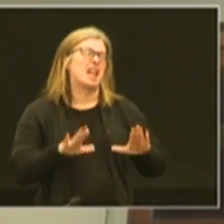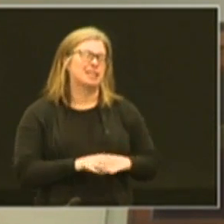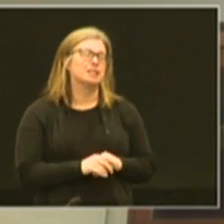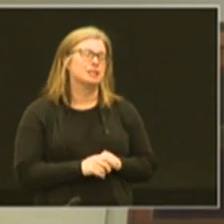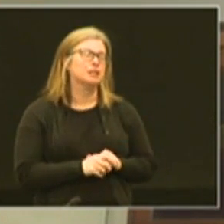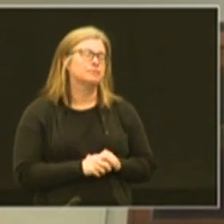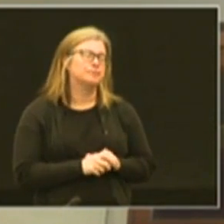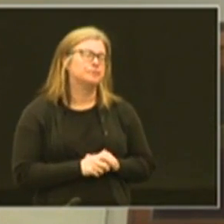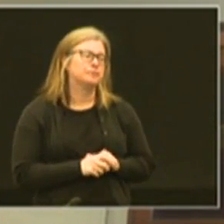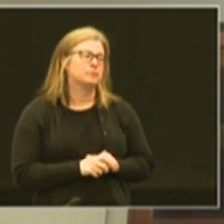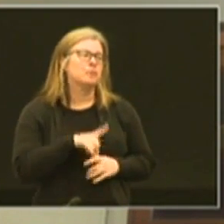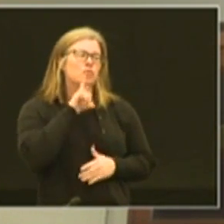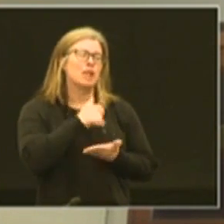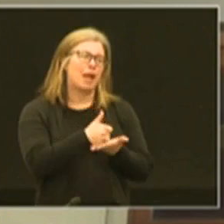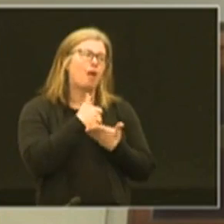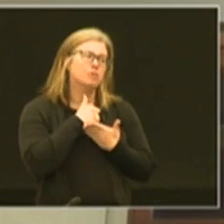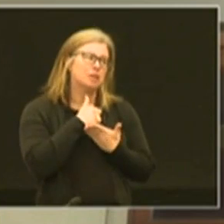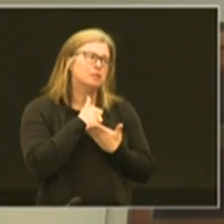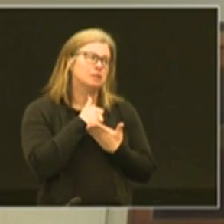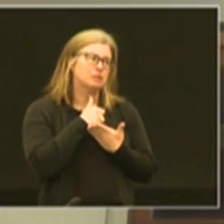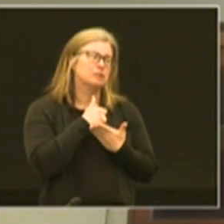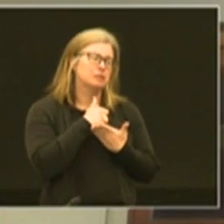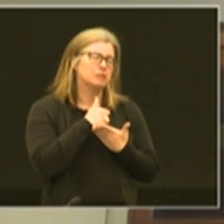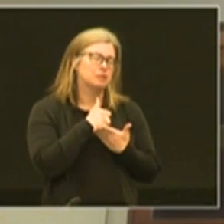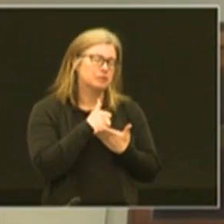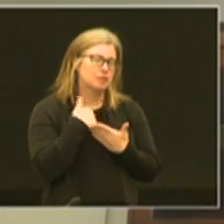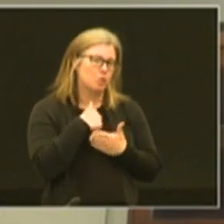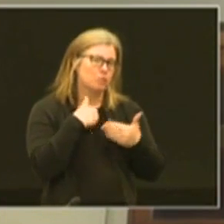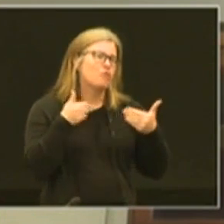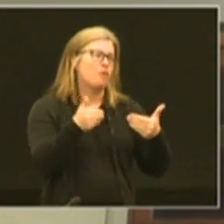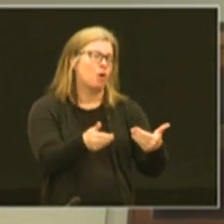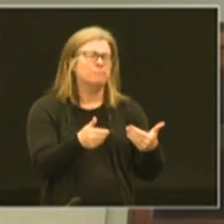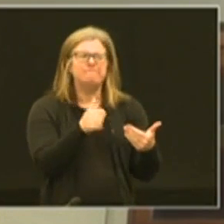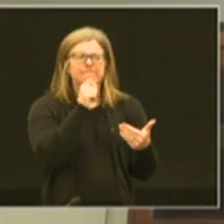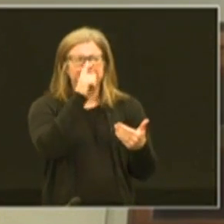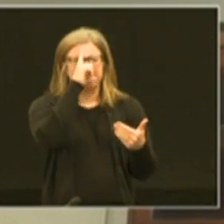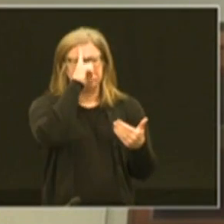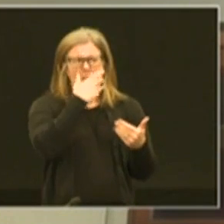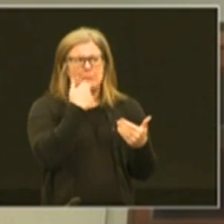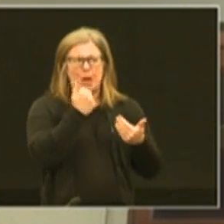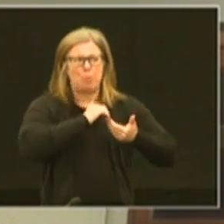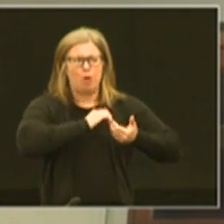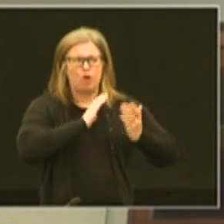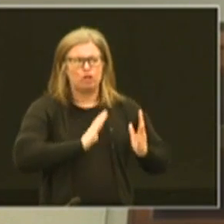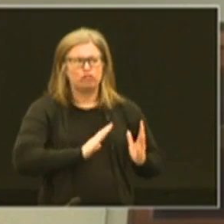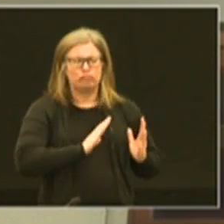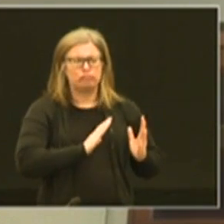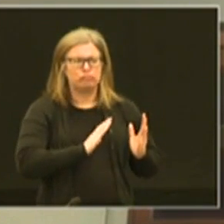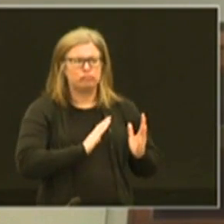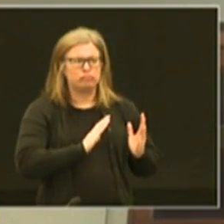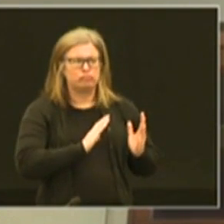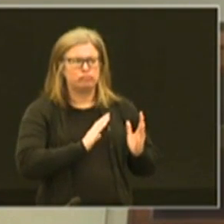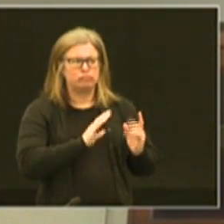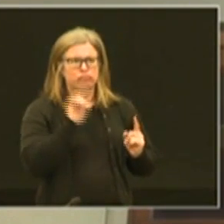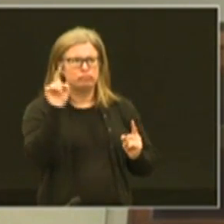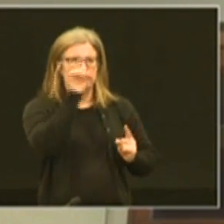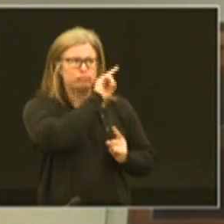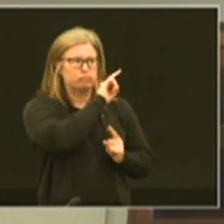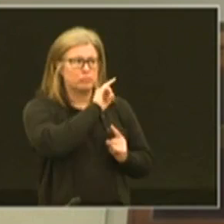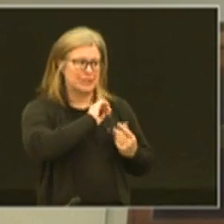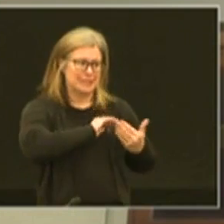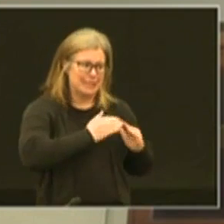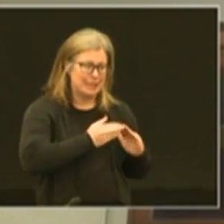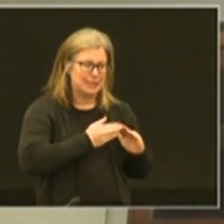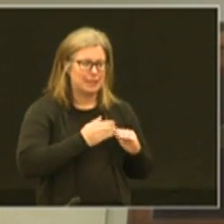and really helps us as we move forward. And I don't think there's a better partnership between a city